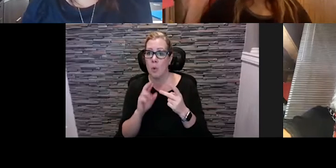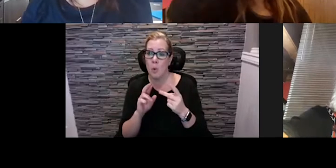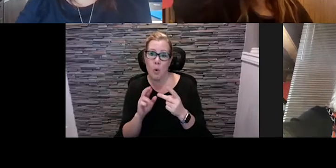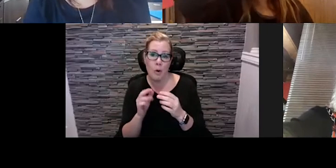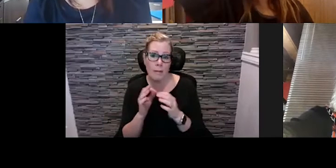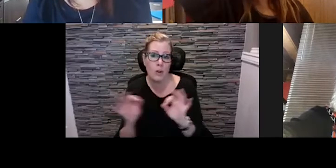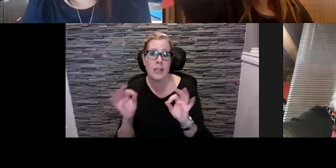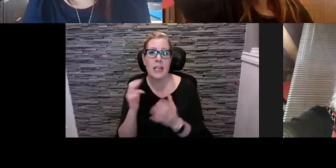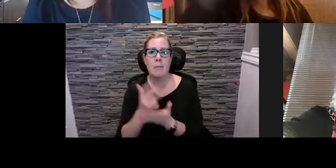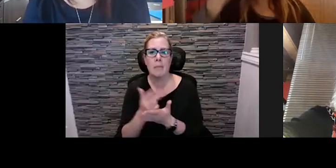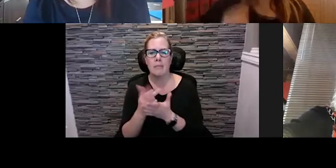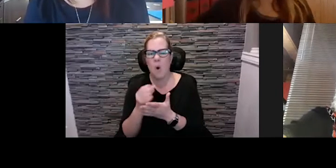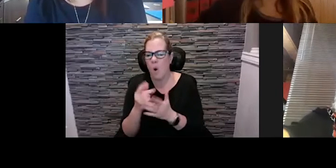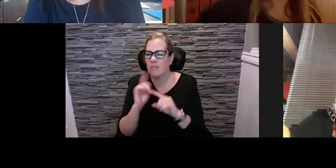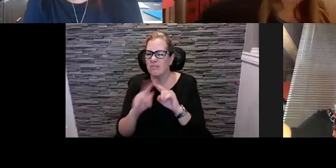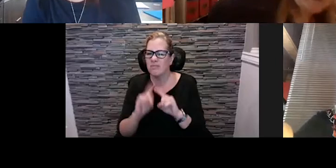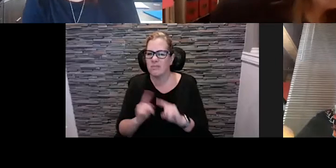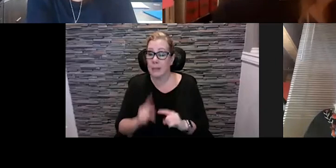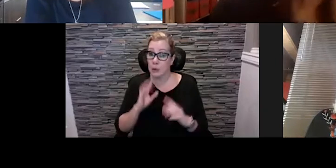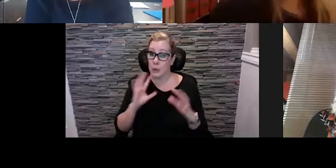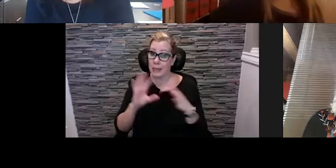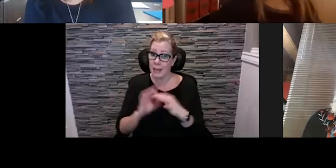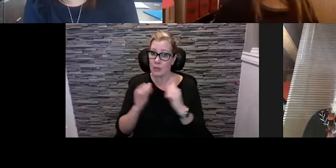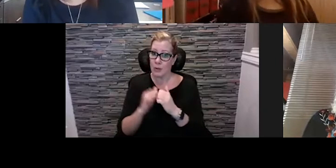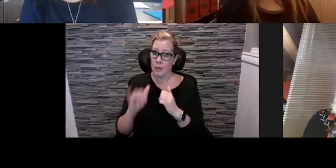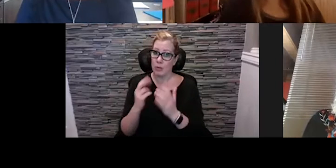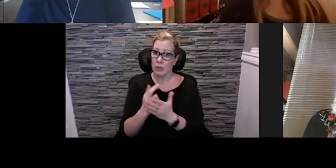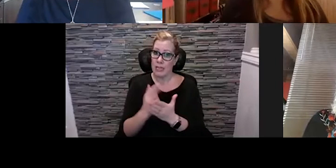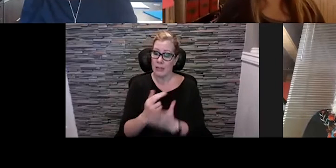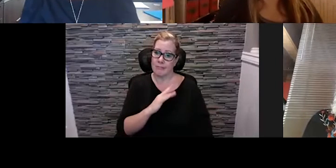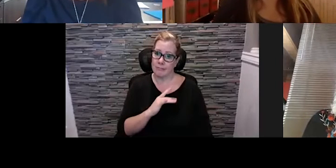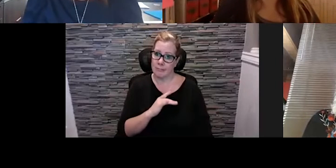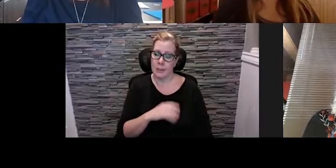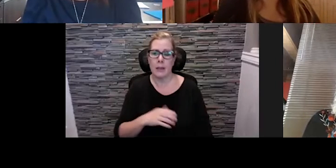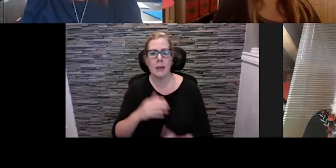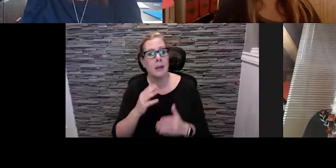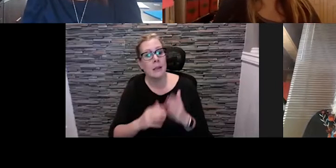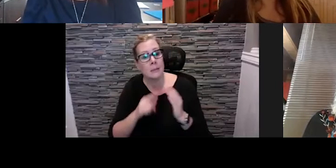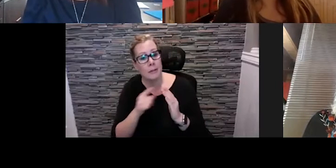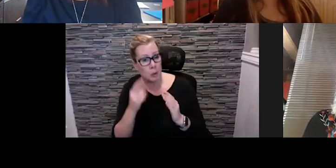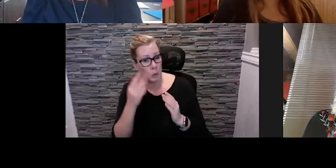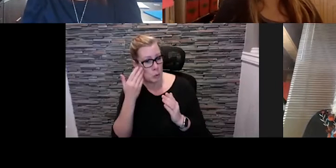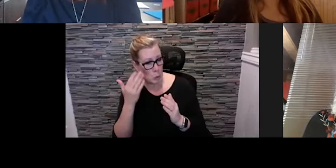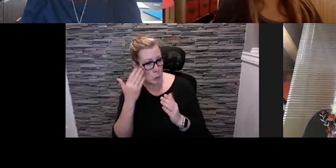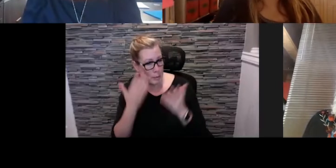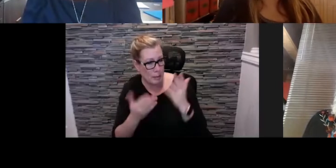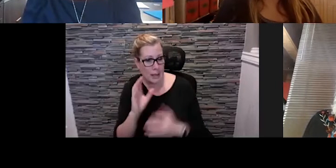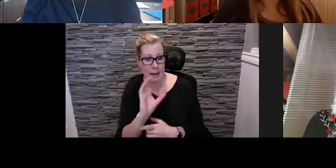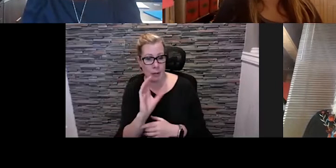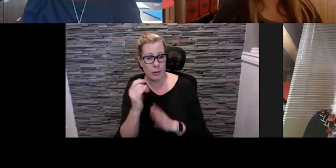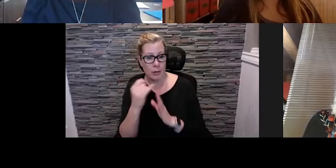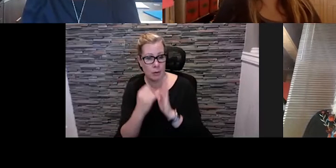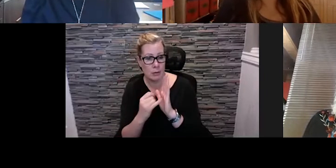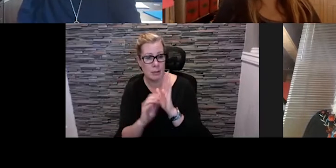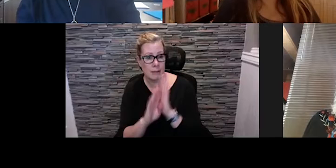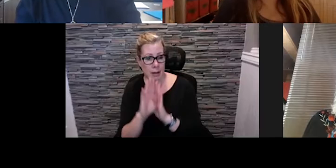And certainly, many of you may know but some of you might not calgaryartsdevelopment.com if you go to